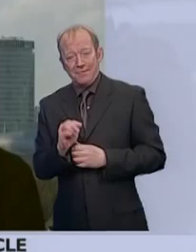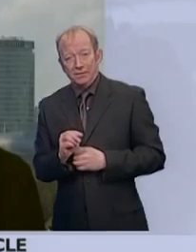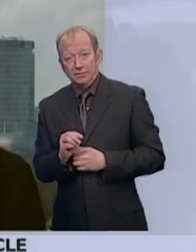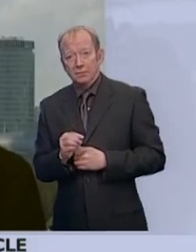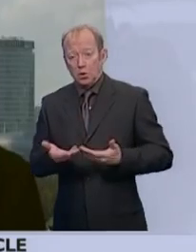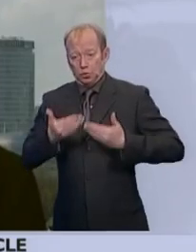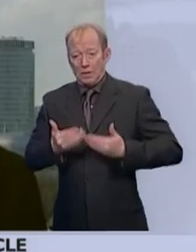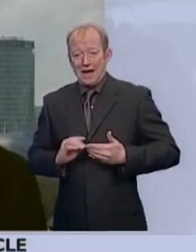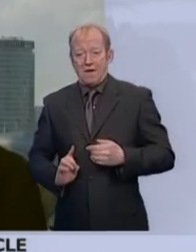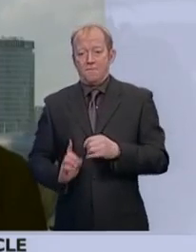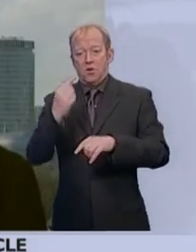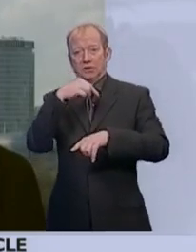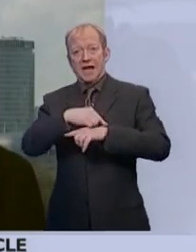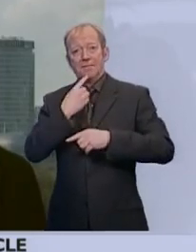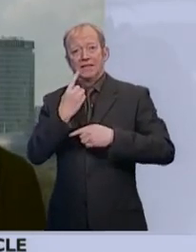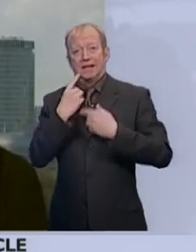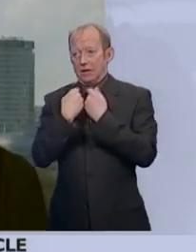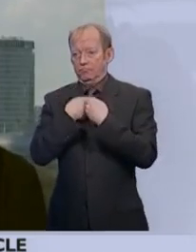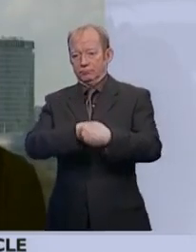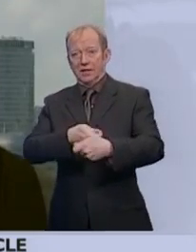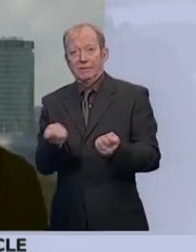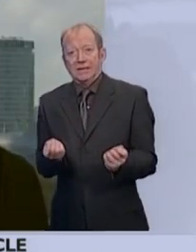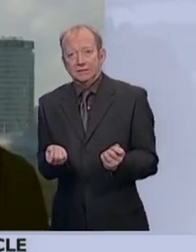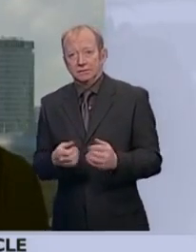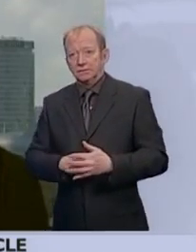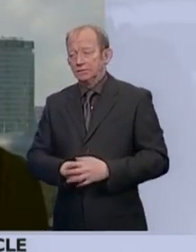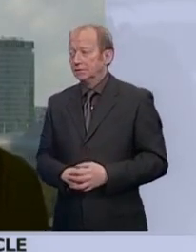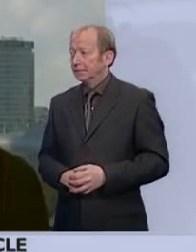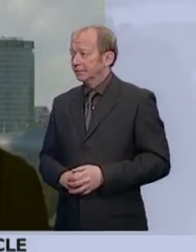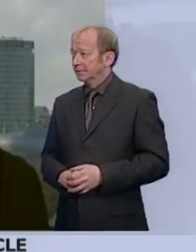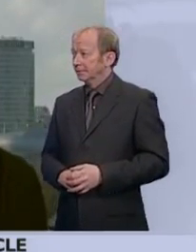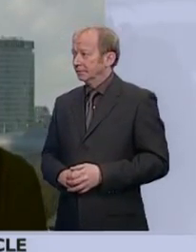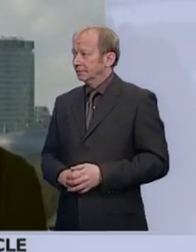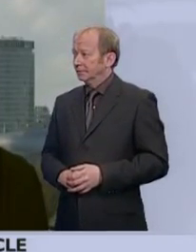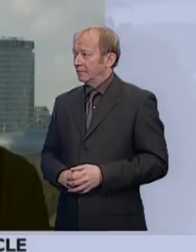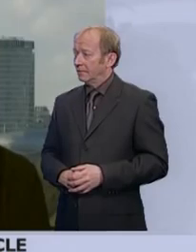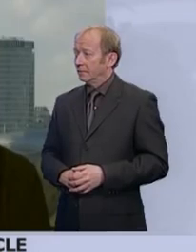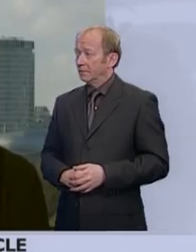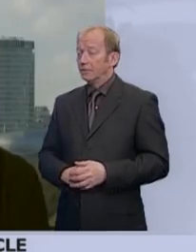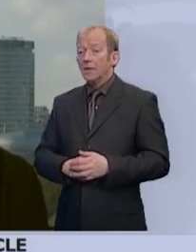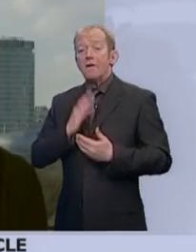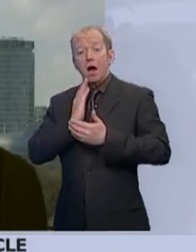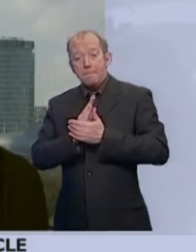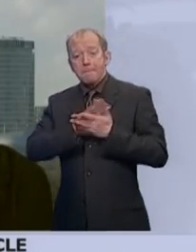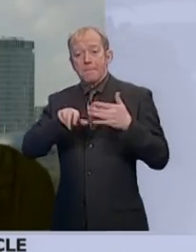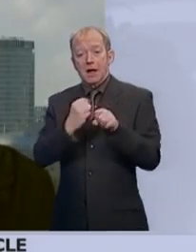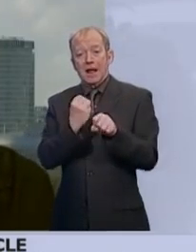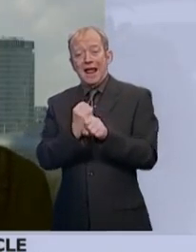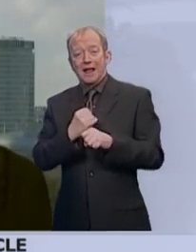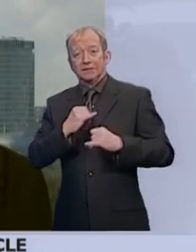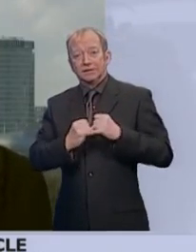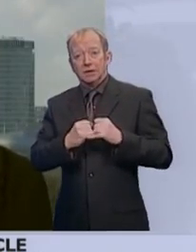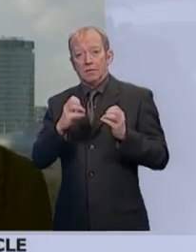the first time that that data will be shown publicly by the two big experiments, if the Higgs boson exists, then that amount of data